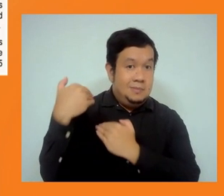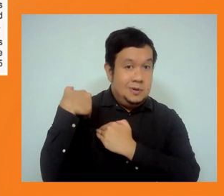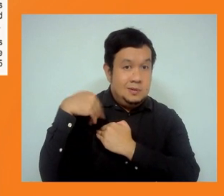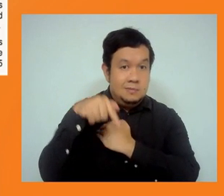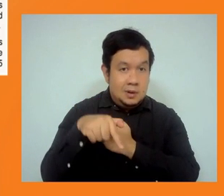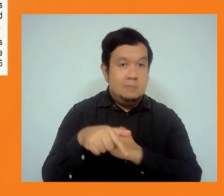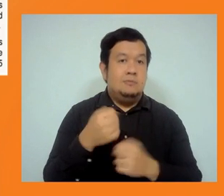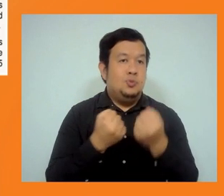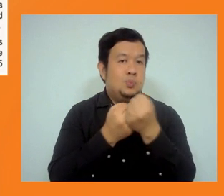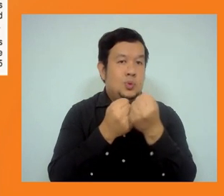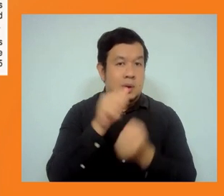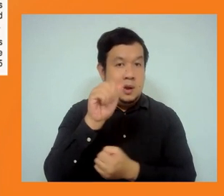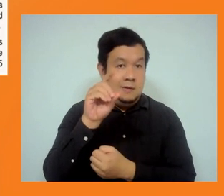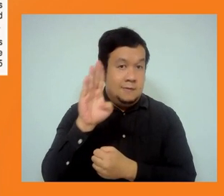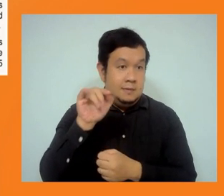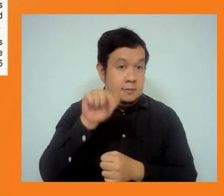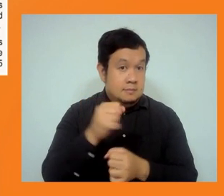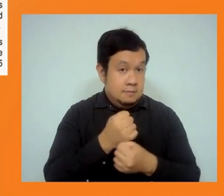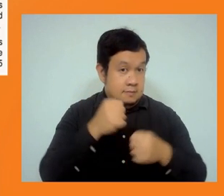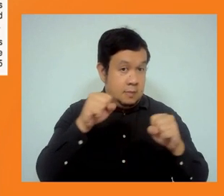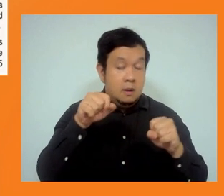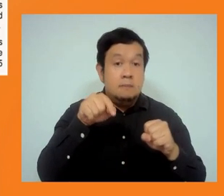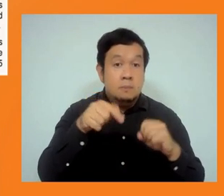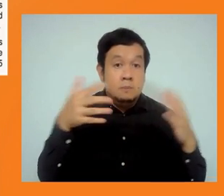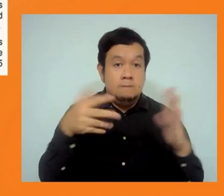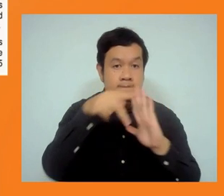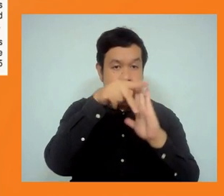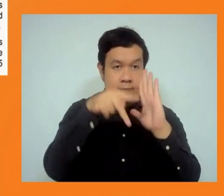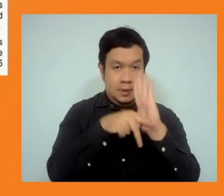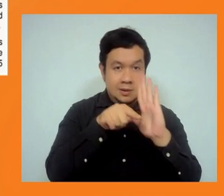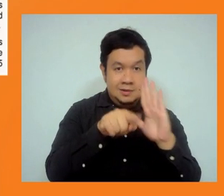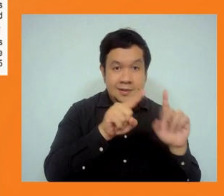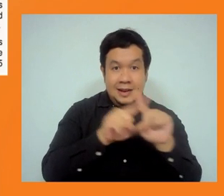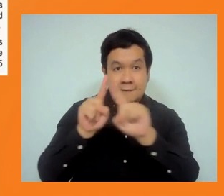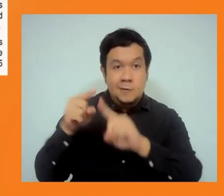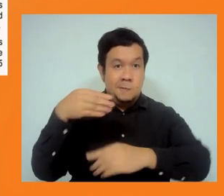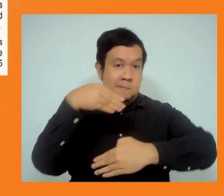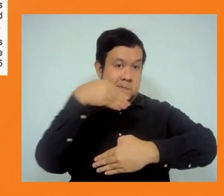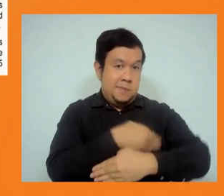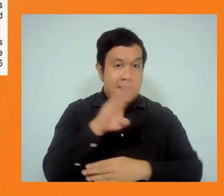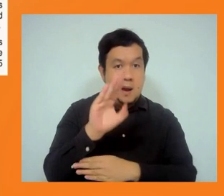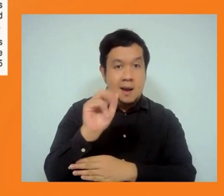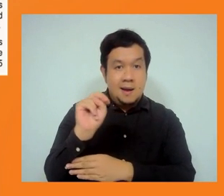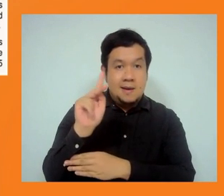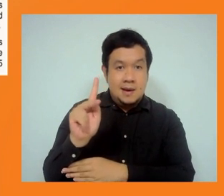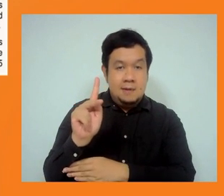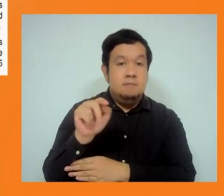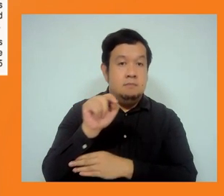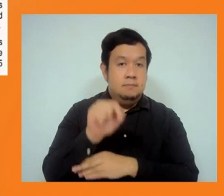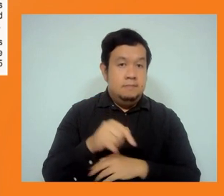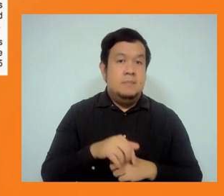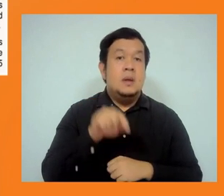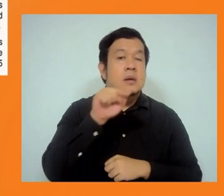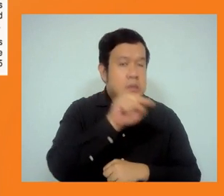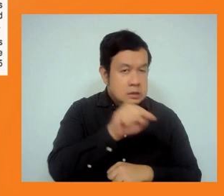policies. But when it comes to other banks, they don't have the safeguard policies. So so if you want to make